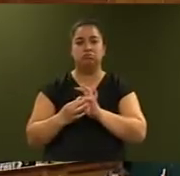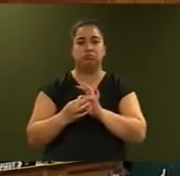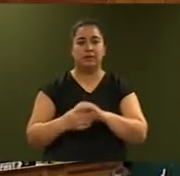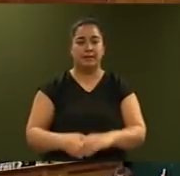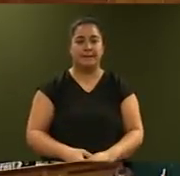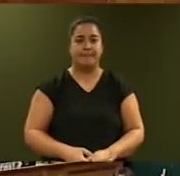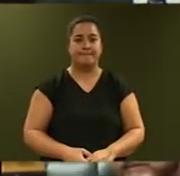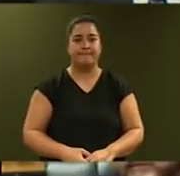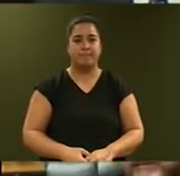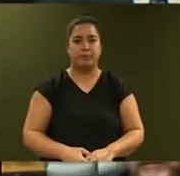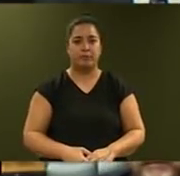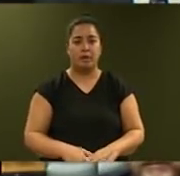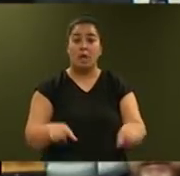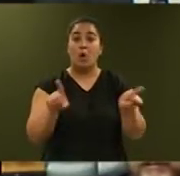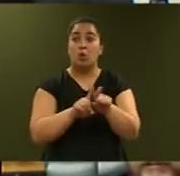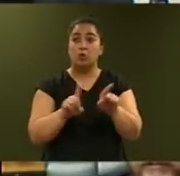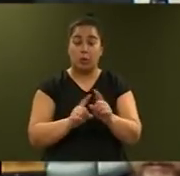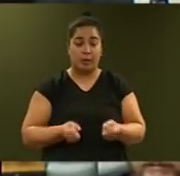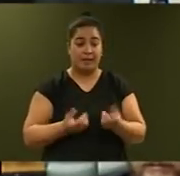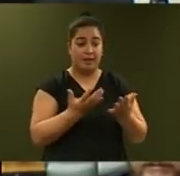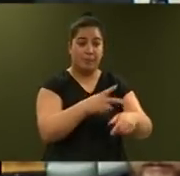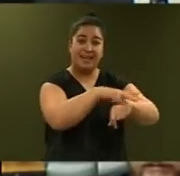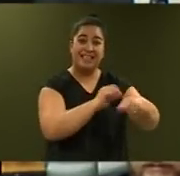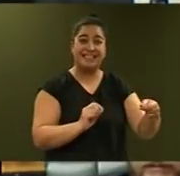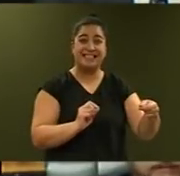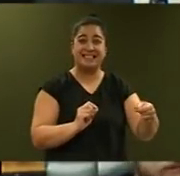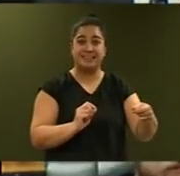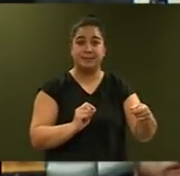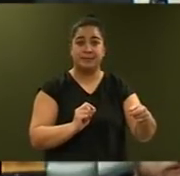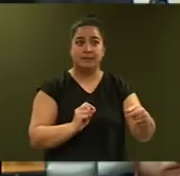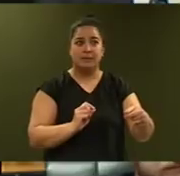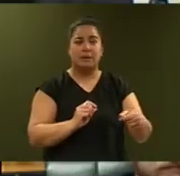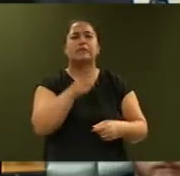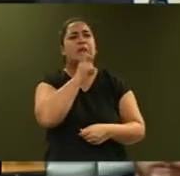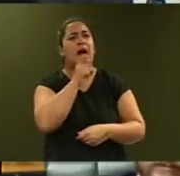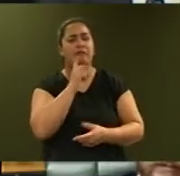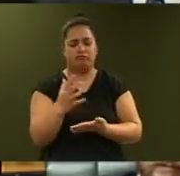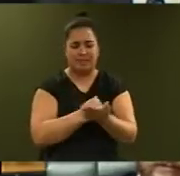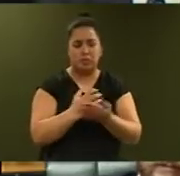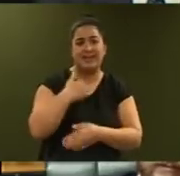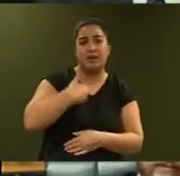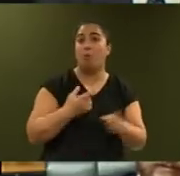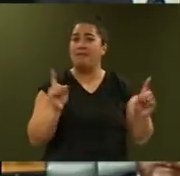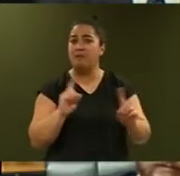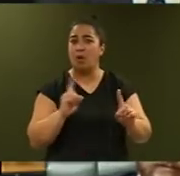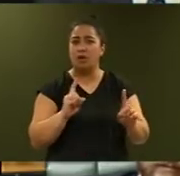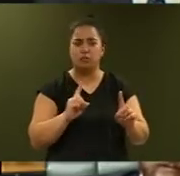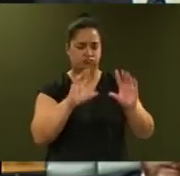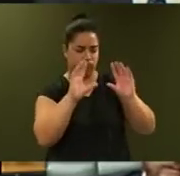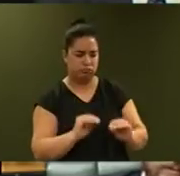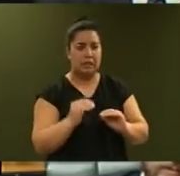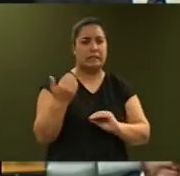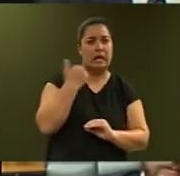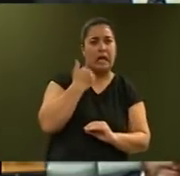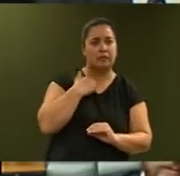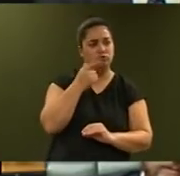We are also giving police and customs the staff and resources they need to crack down on gangs and organise crime and drug